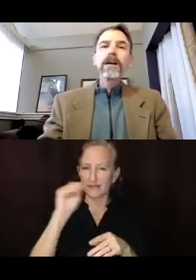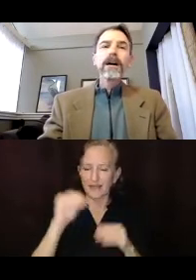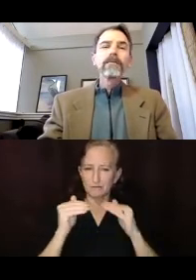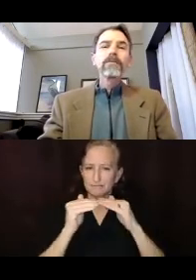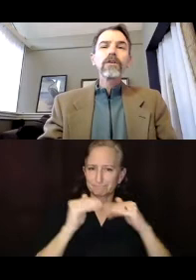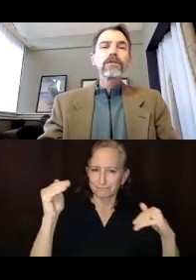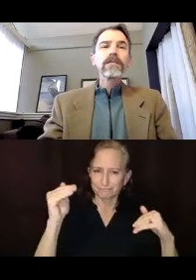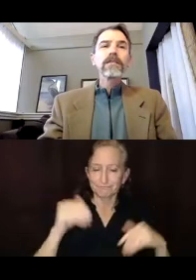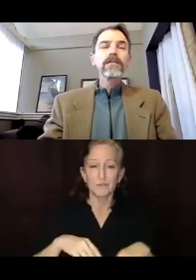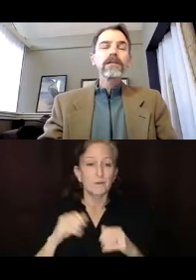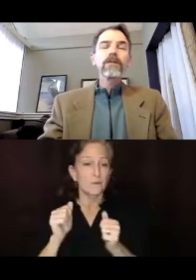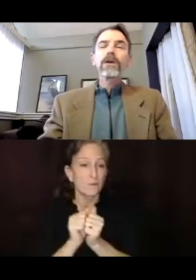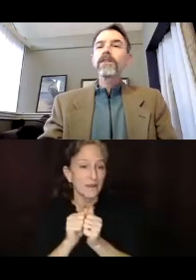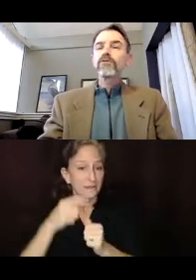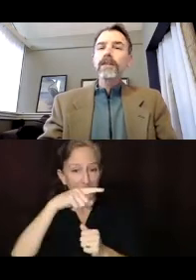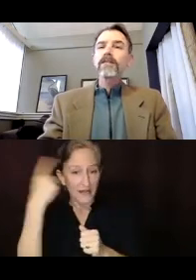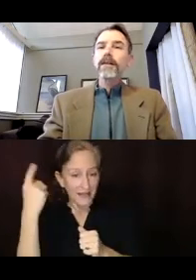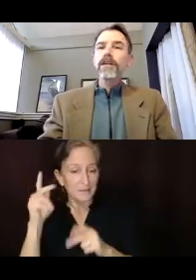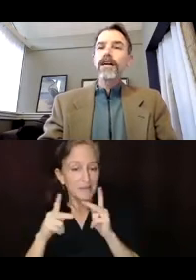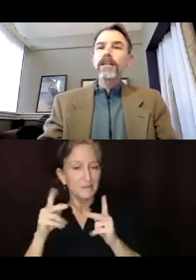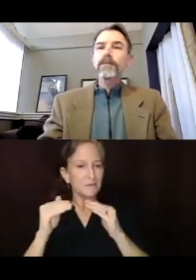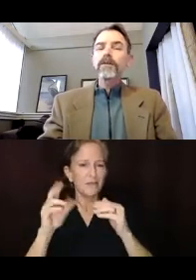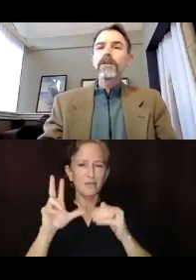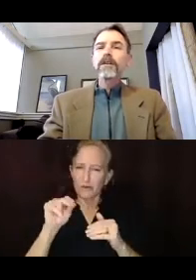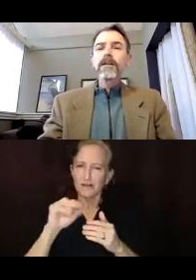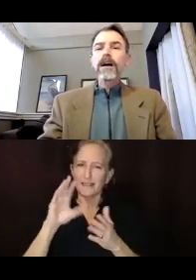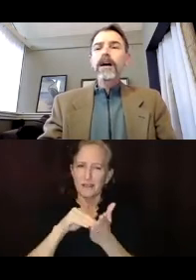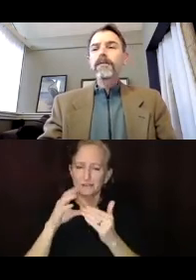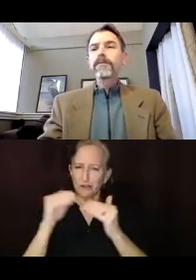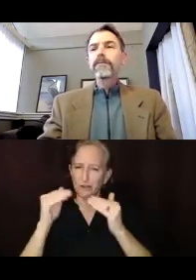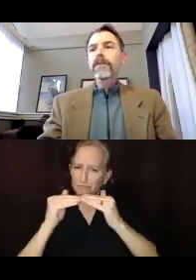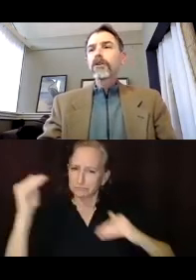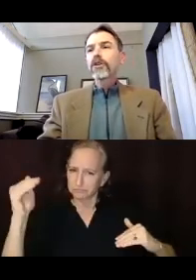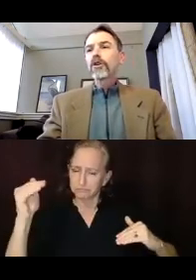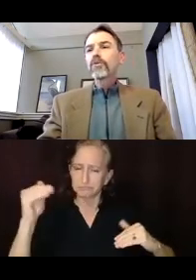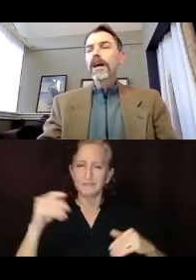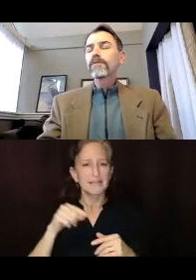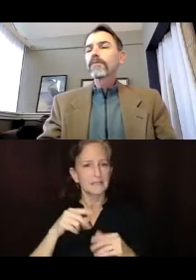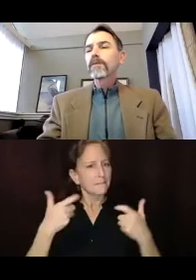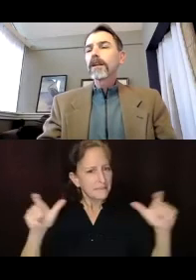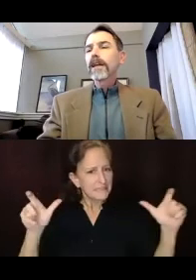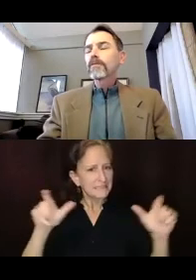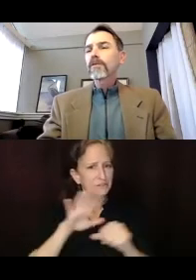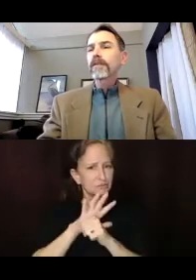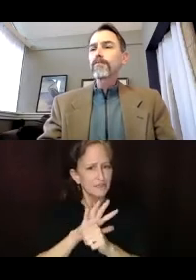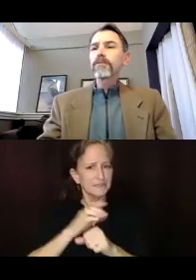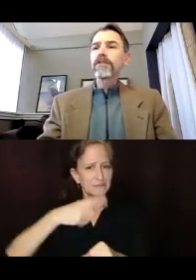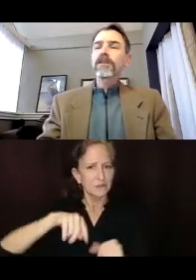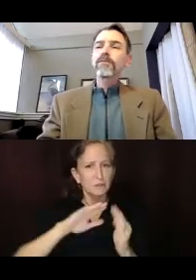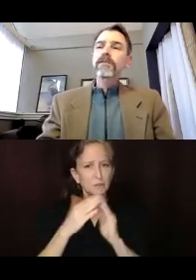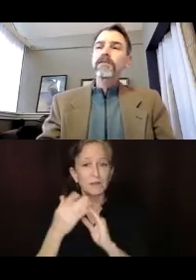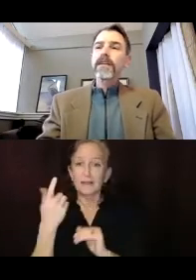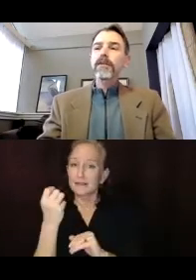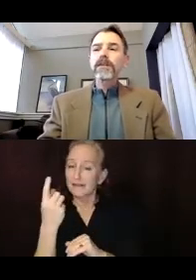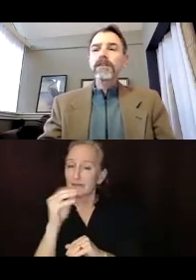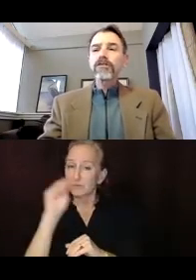Um, so this is one of the stressors that I'm talking about. Um, you know, we have 11% of our population